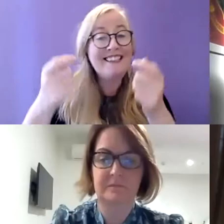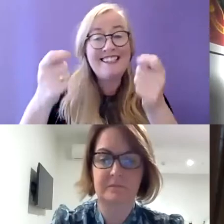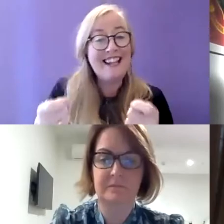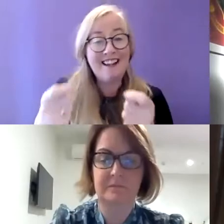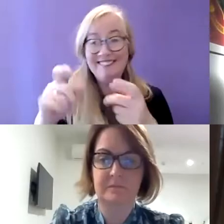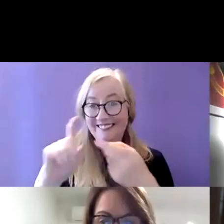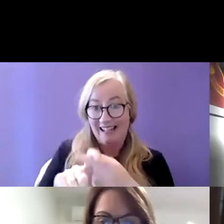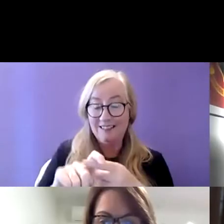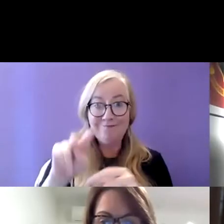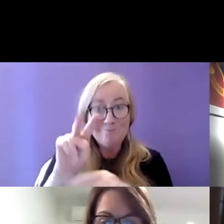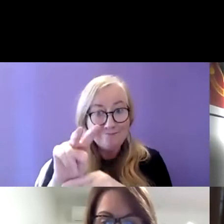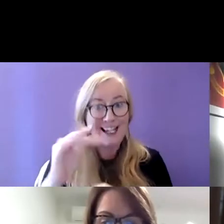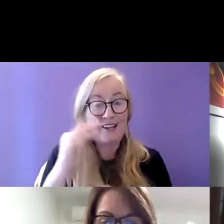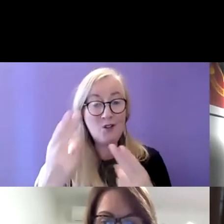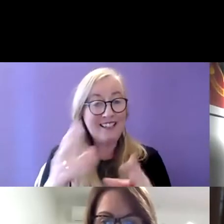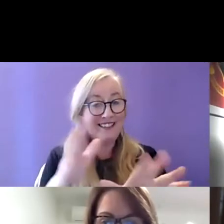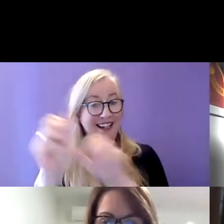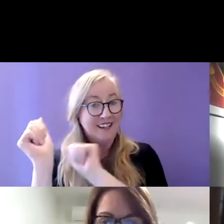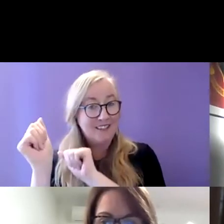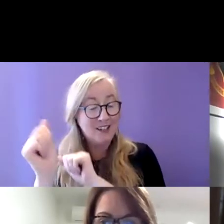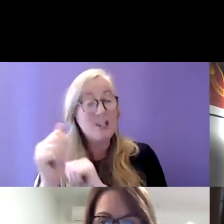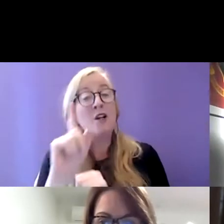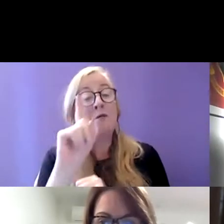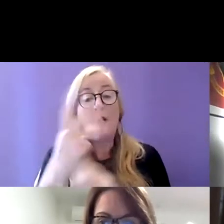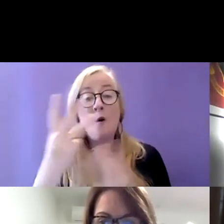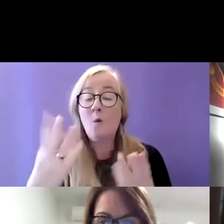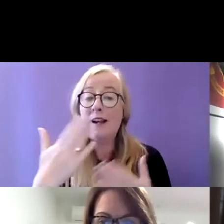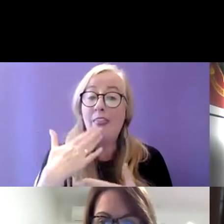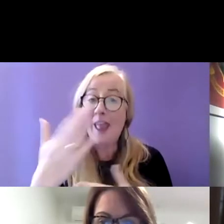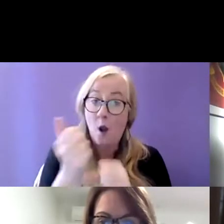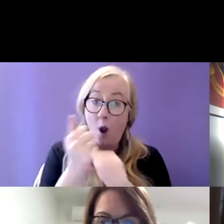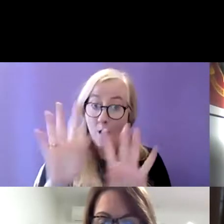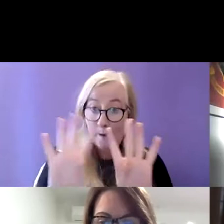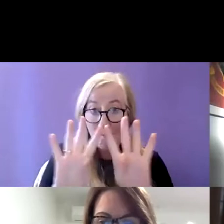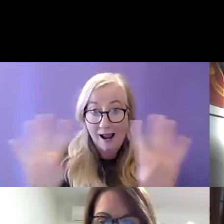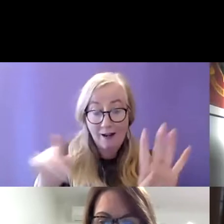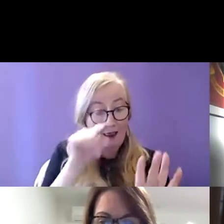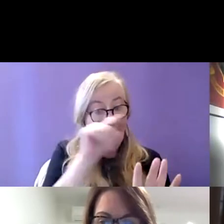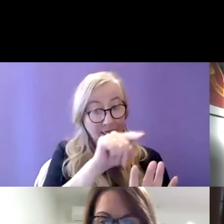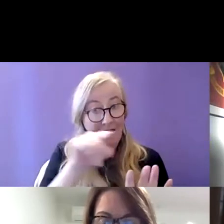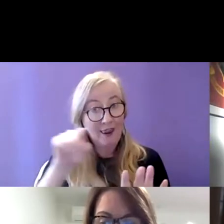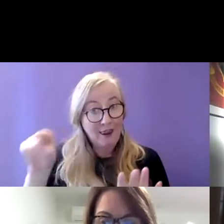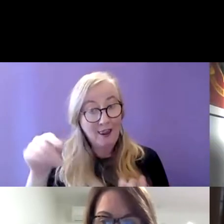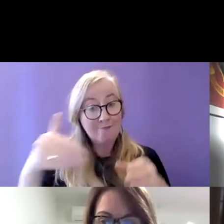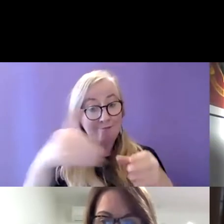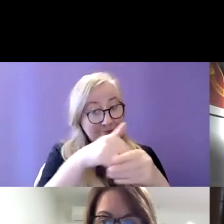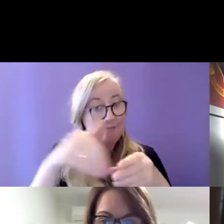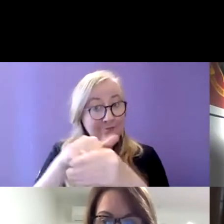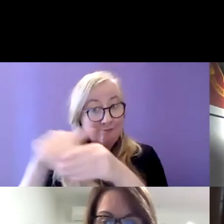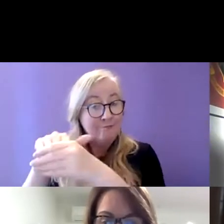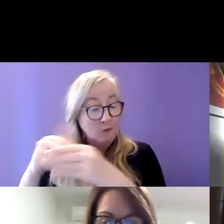if you need to go I'd like to thank all the panelists for your participation today